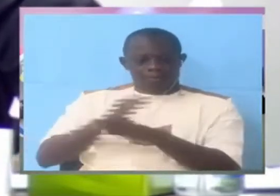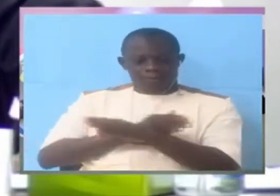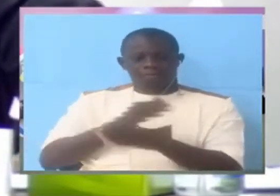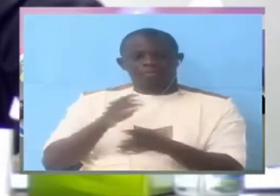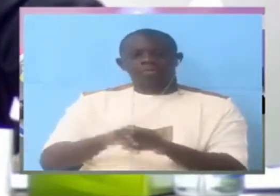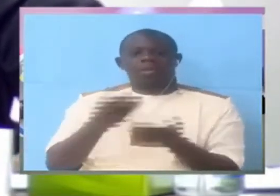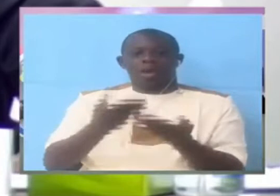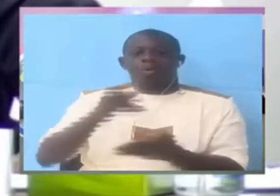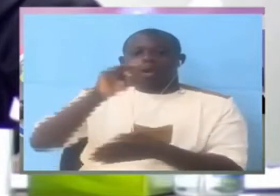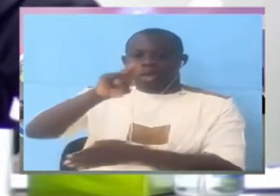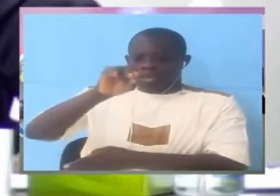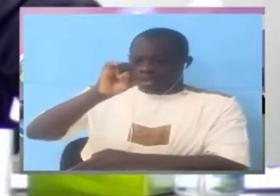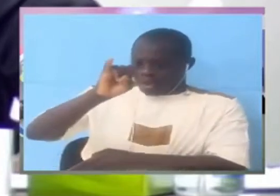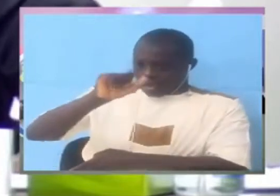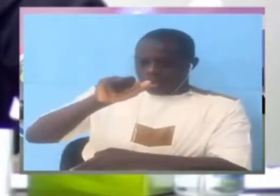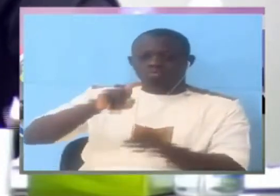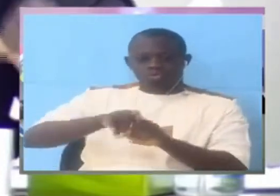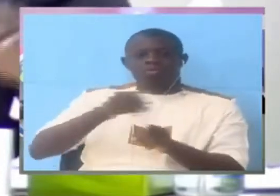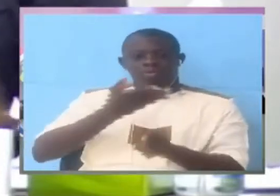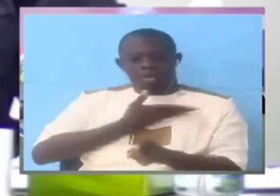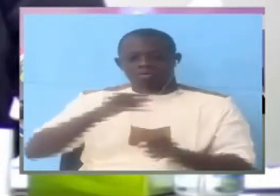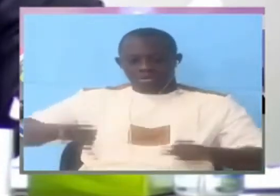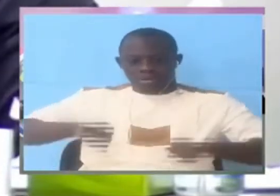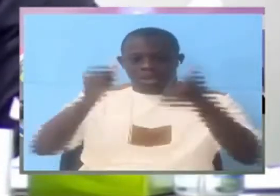the NIA established two teams.